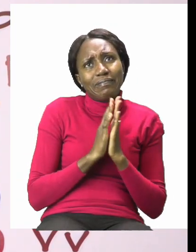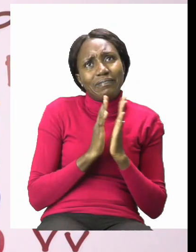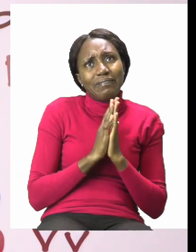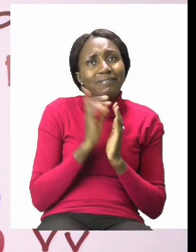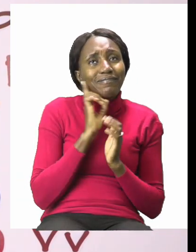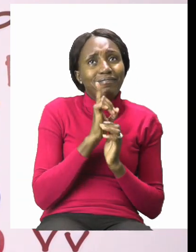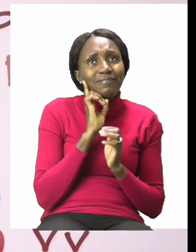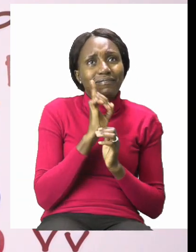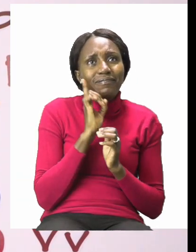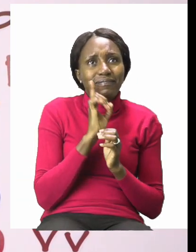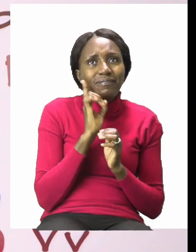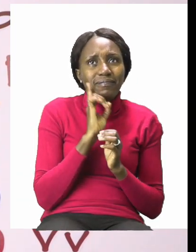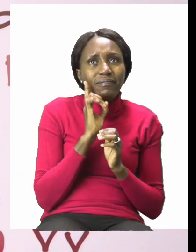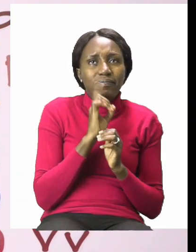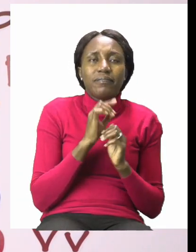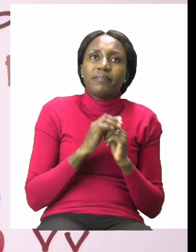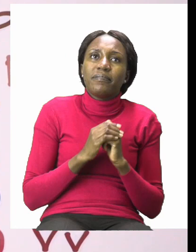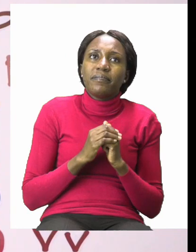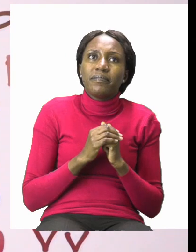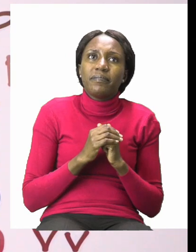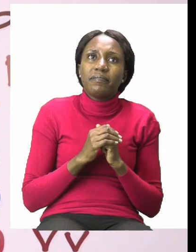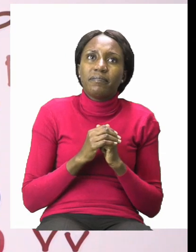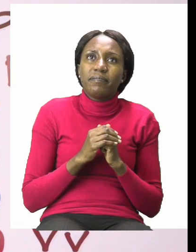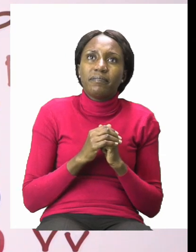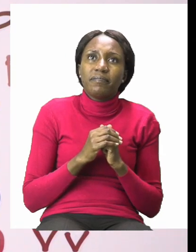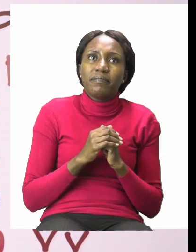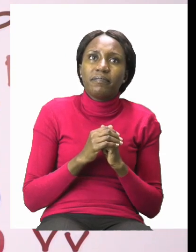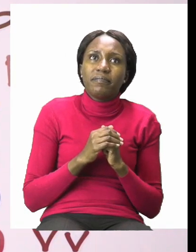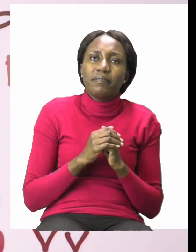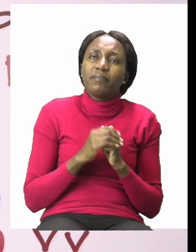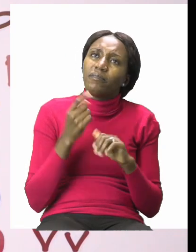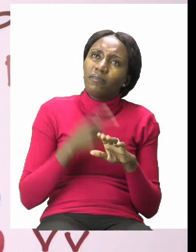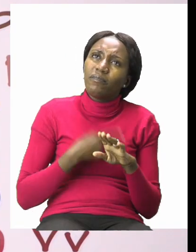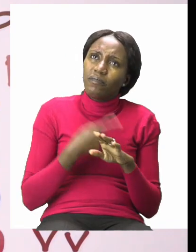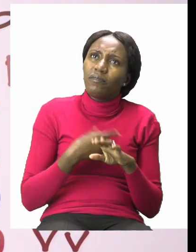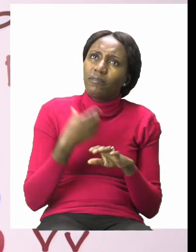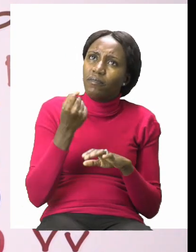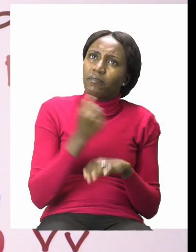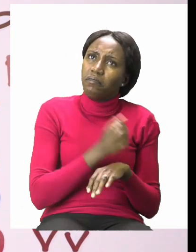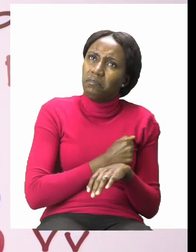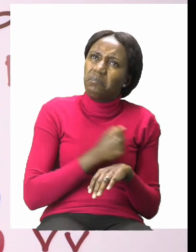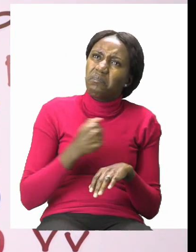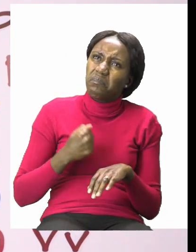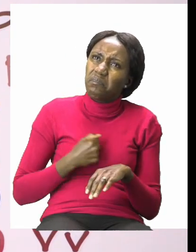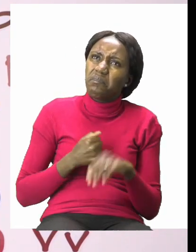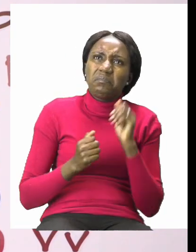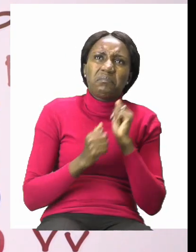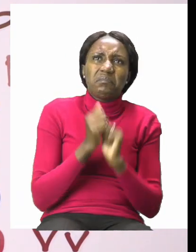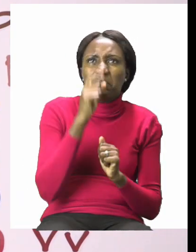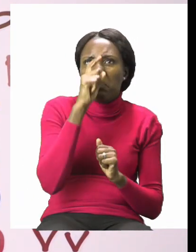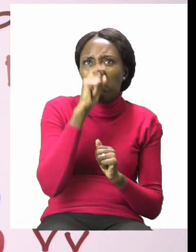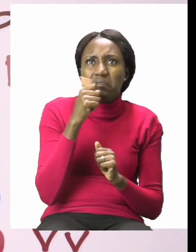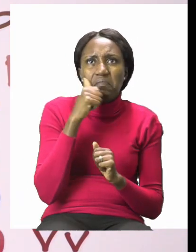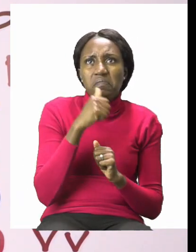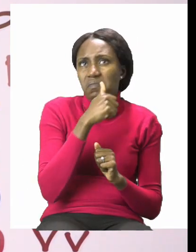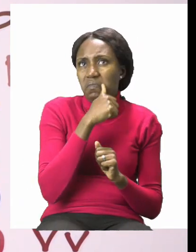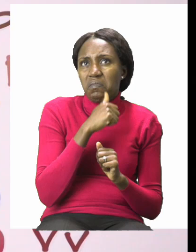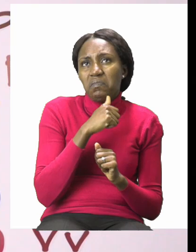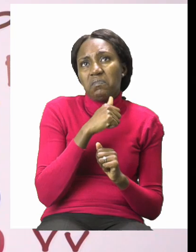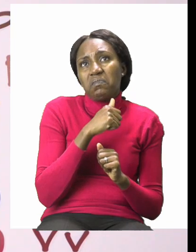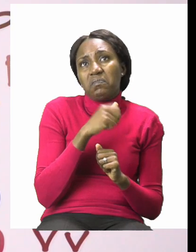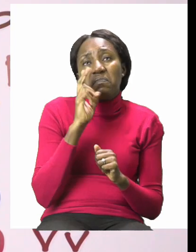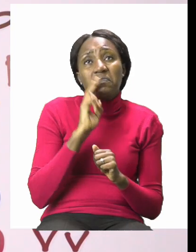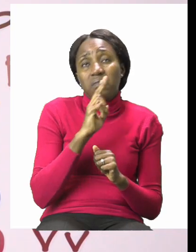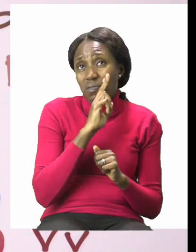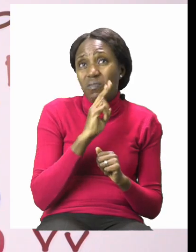So, when you're using it, make sure you have an adult around. And when you are done, please put it back. It is